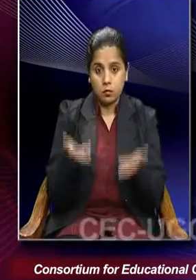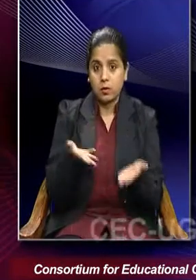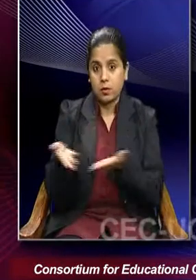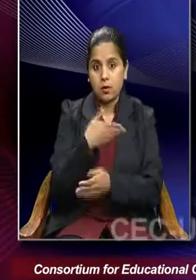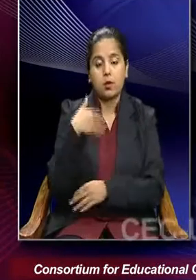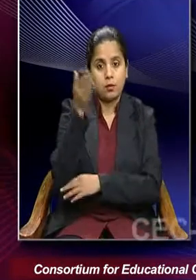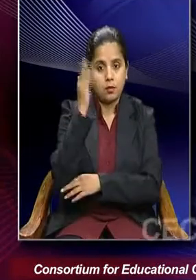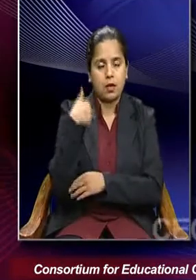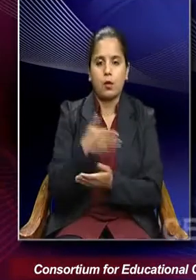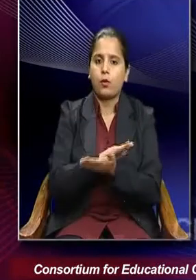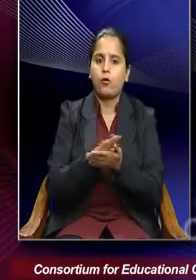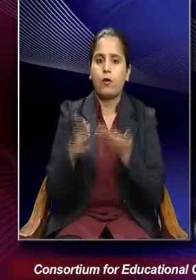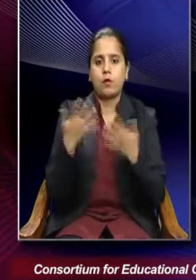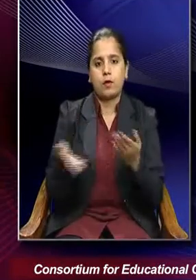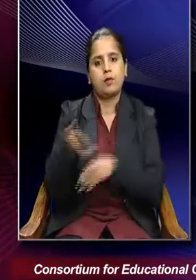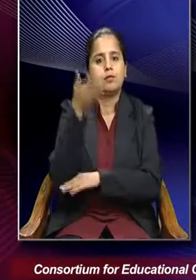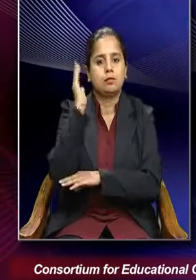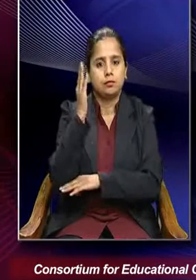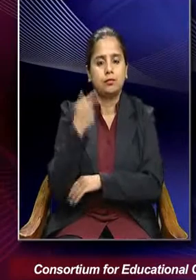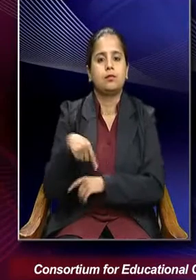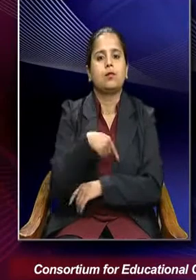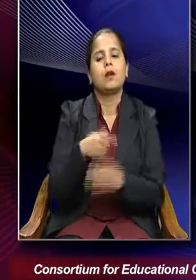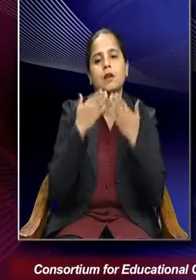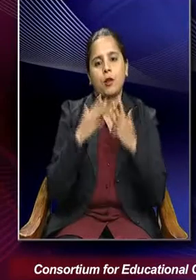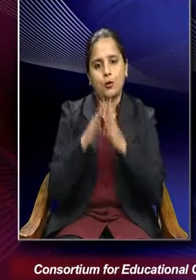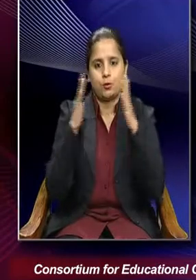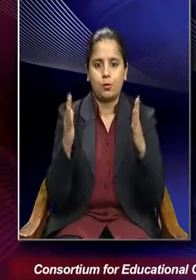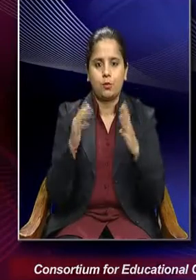I come to an end of this lecture. Thank you.